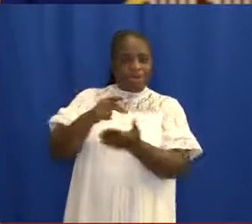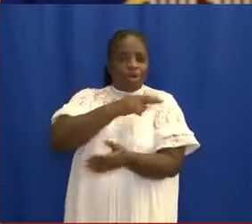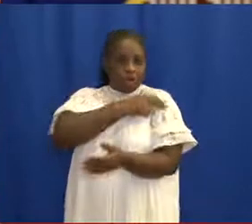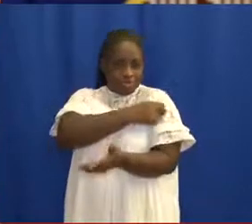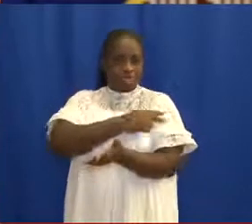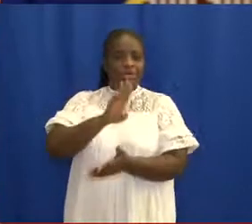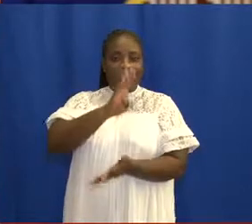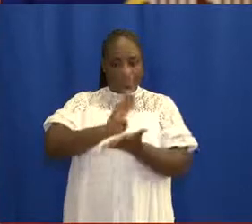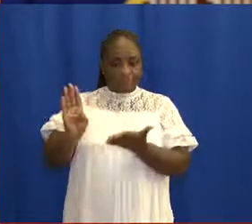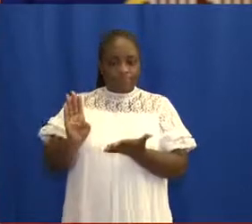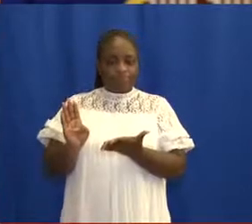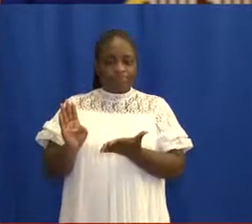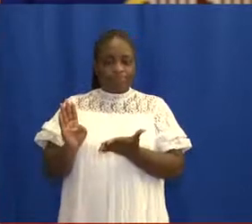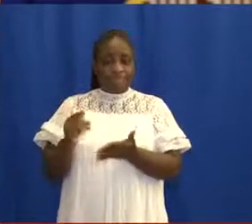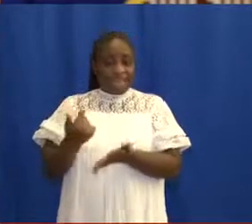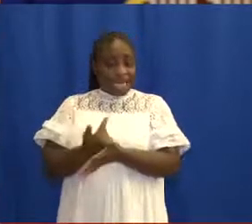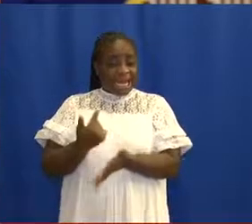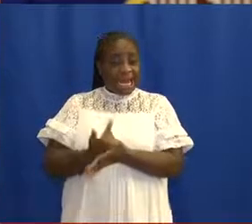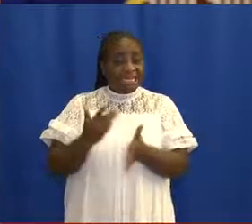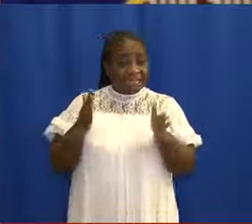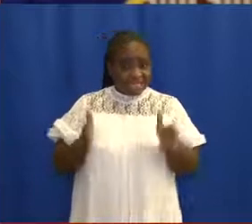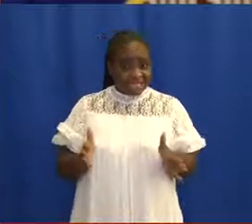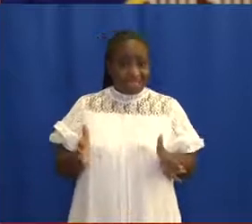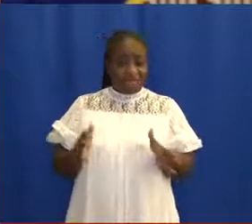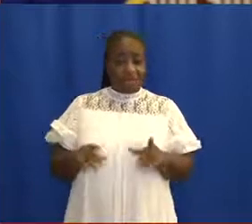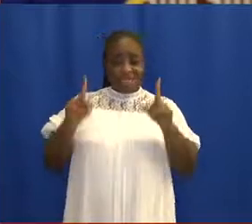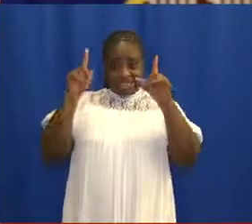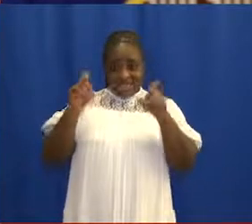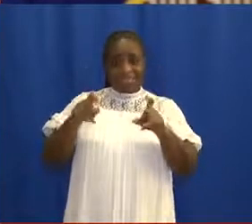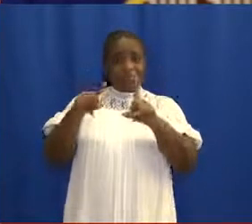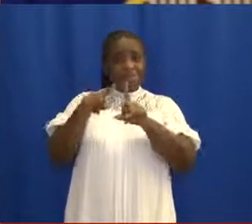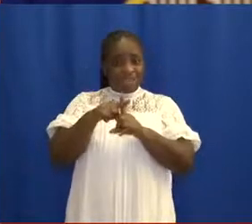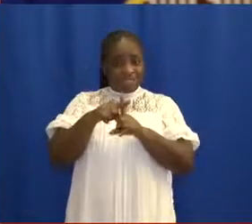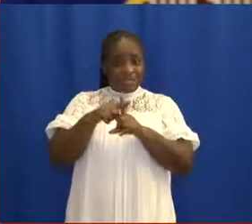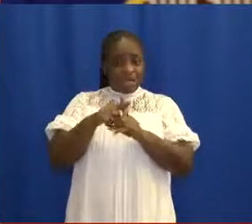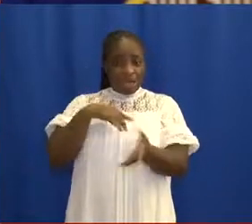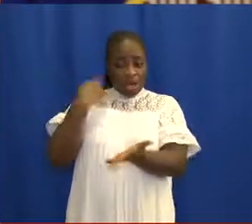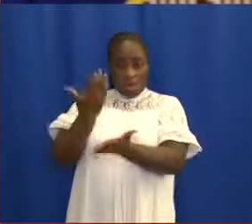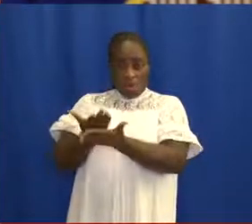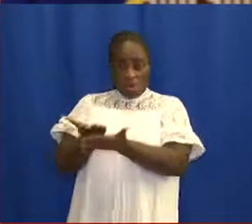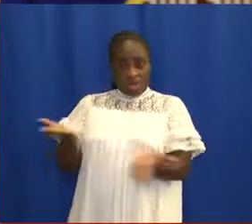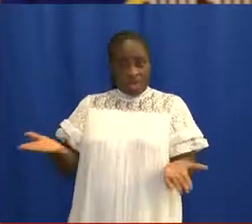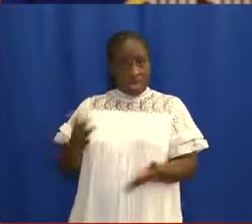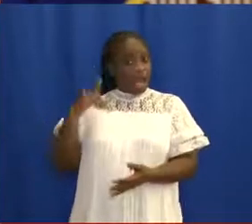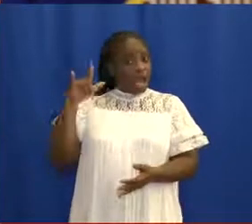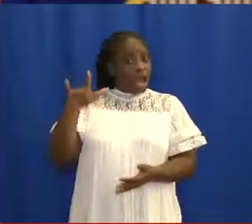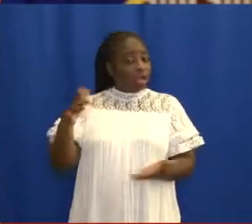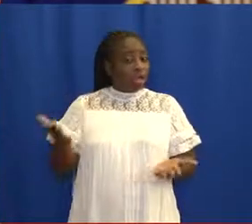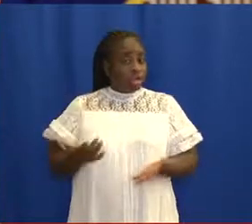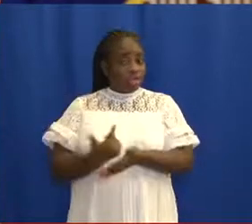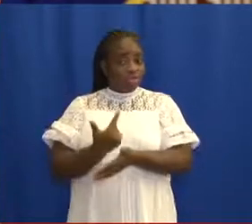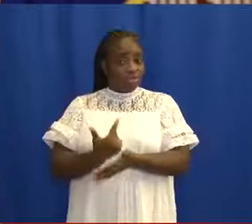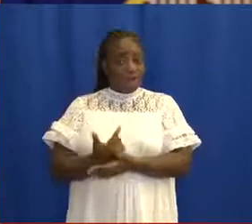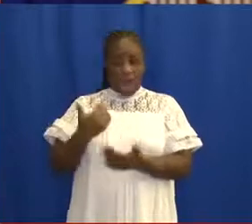and treatment. Ghanaian nationals, however, who test positive upon their arrival into the country